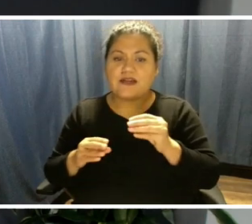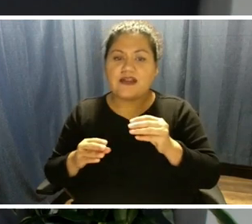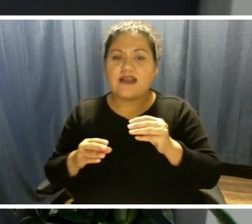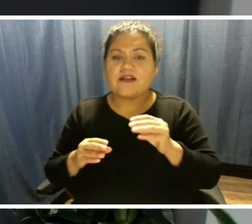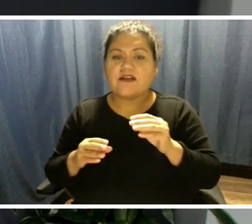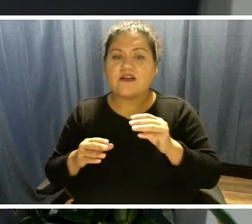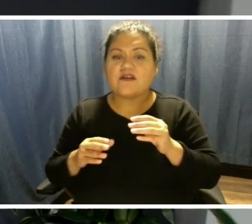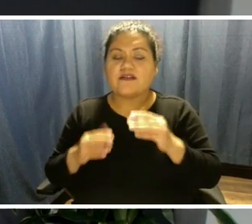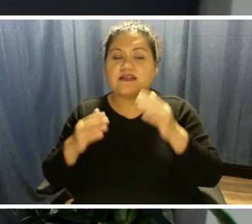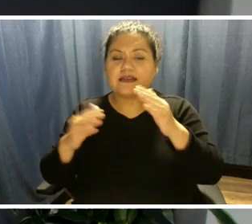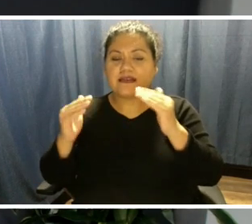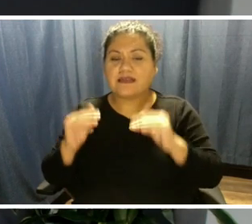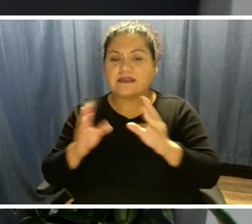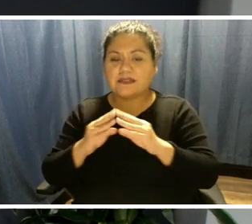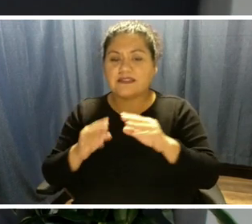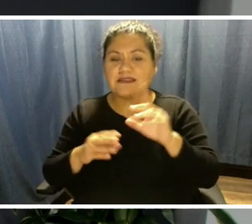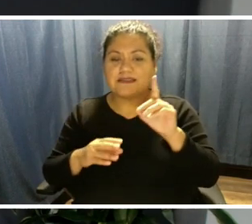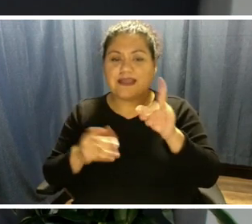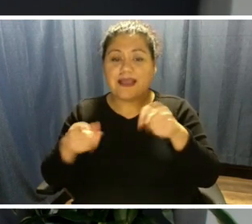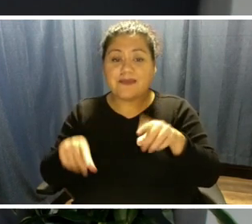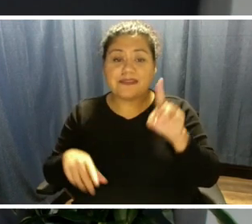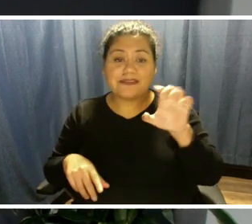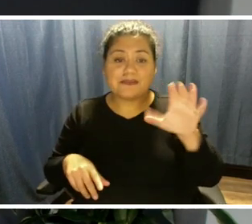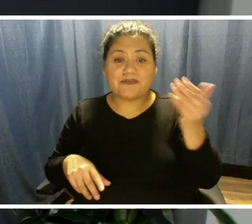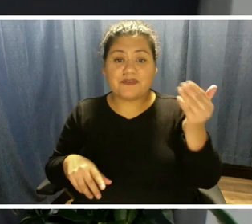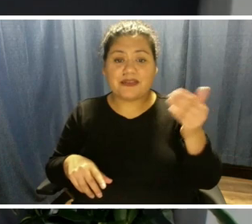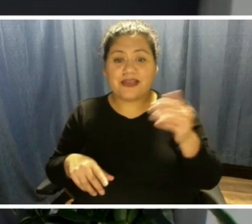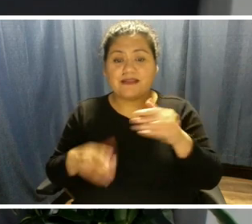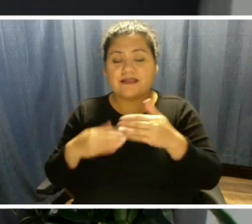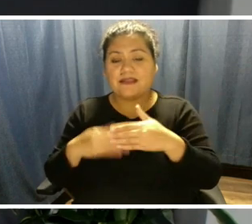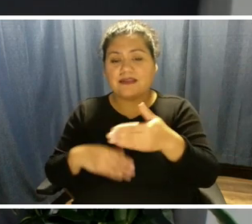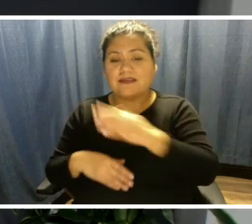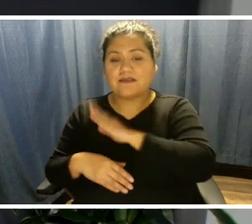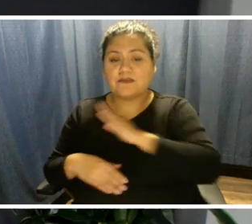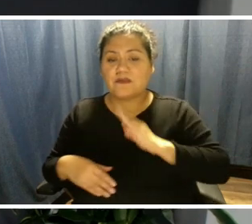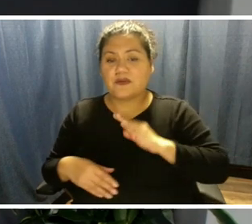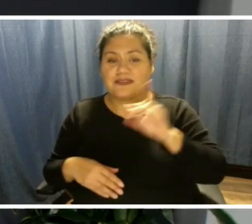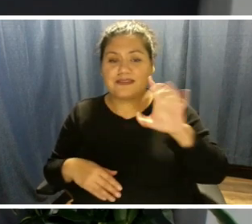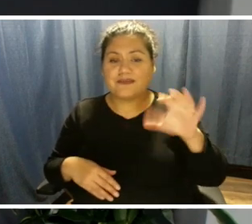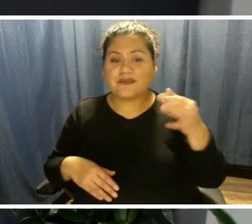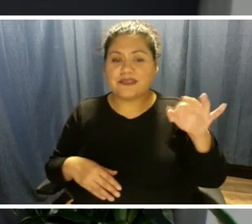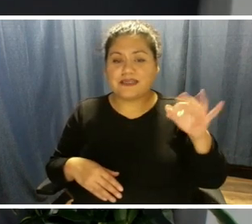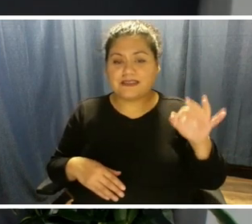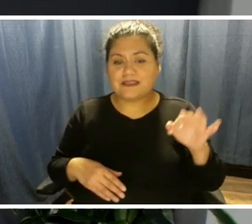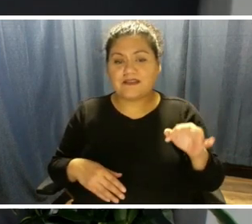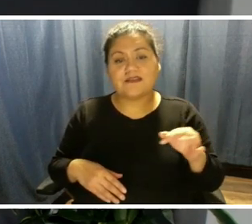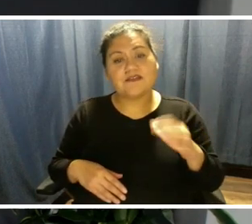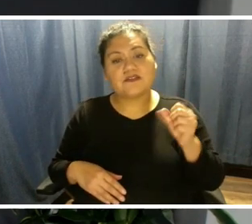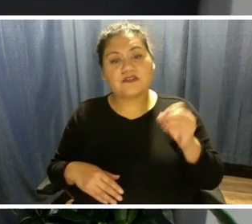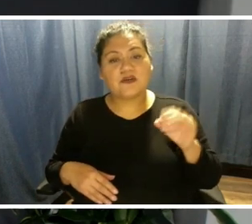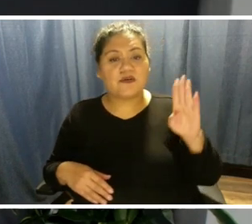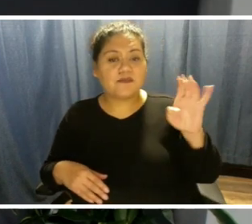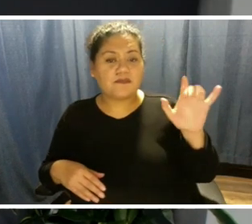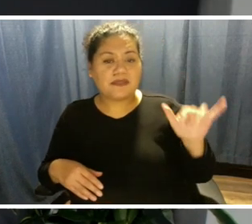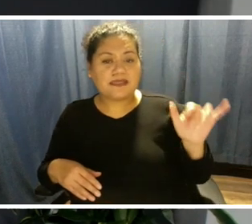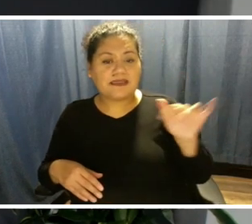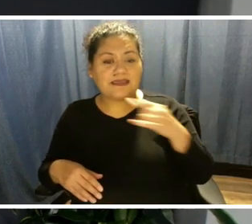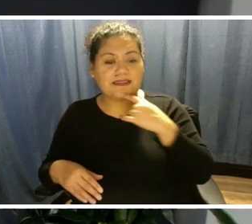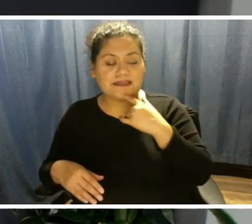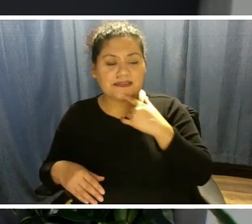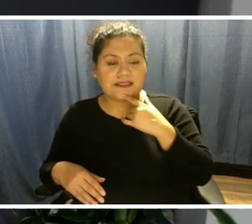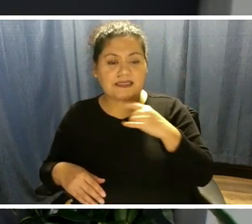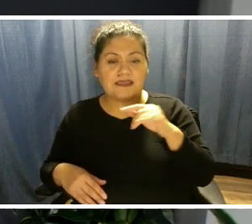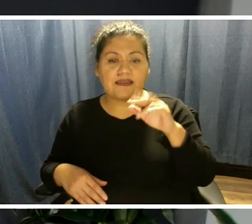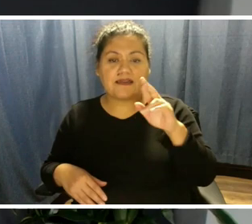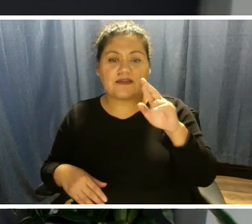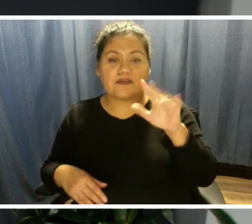meeting is on December 15th. And our next board meeting is December 19th. So Benny, as I mentioned, the rate advisory